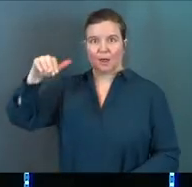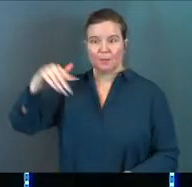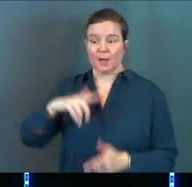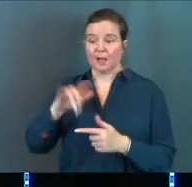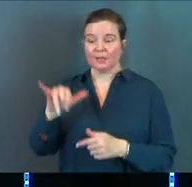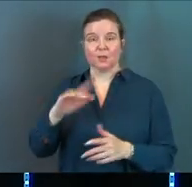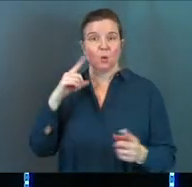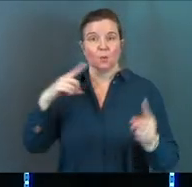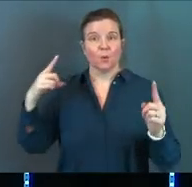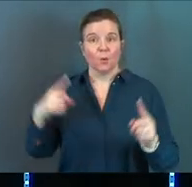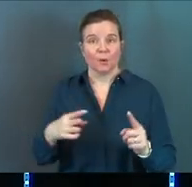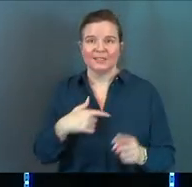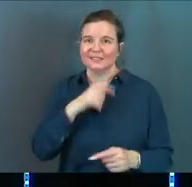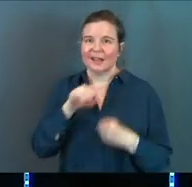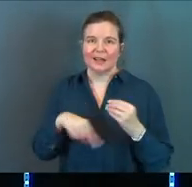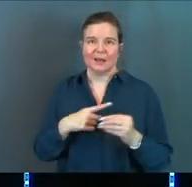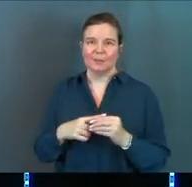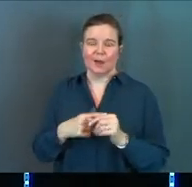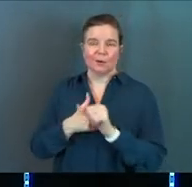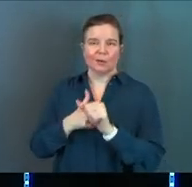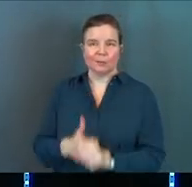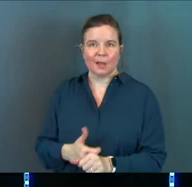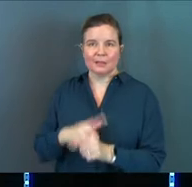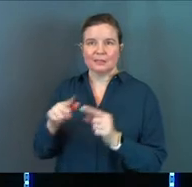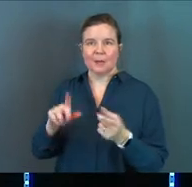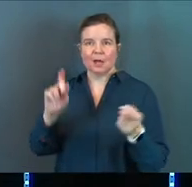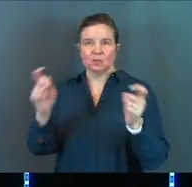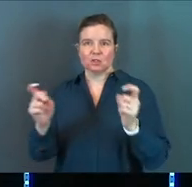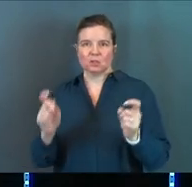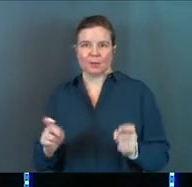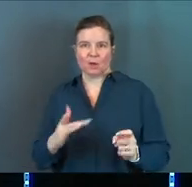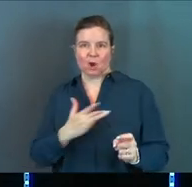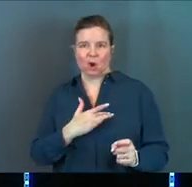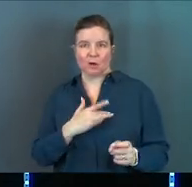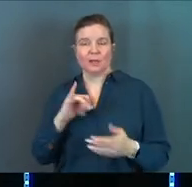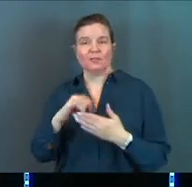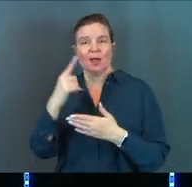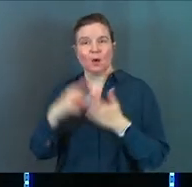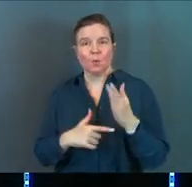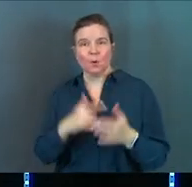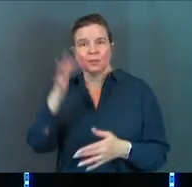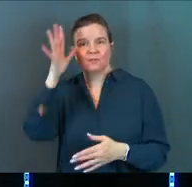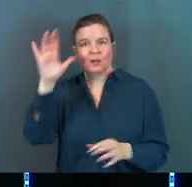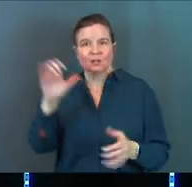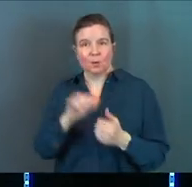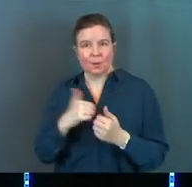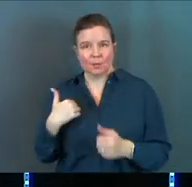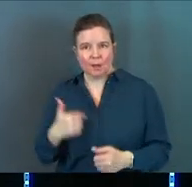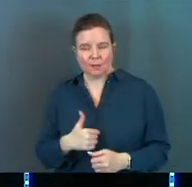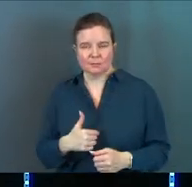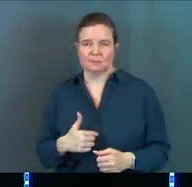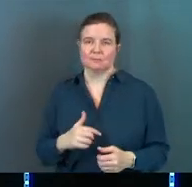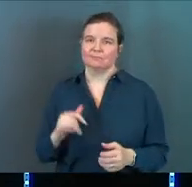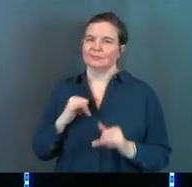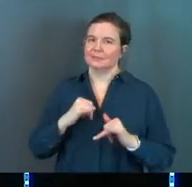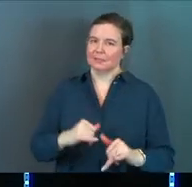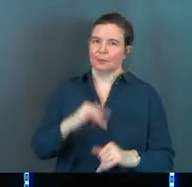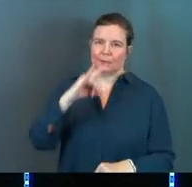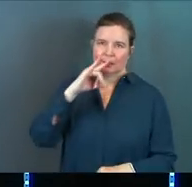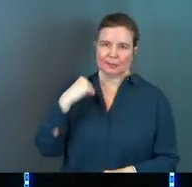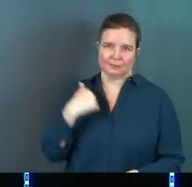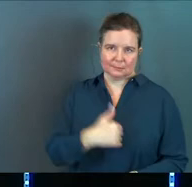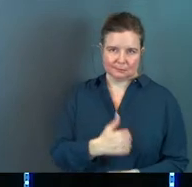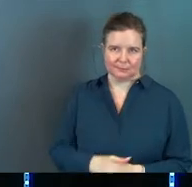And that's the whole point. It's not about compliance. It's about shaping a heart. That's what the Father does with us. Let's do that with our kids.